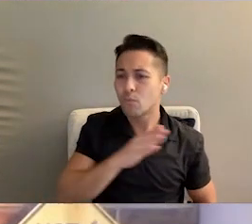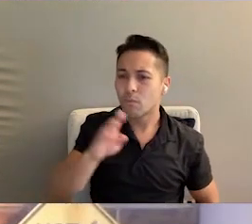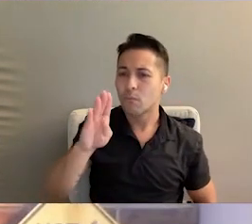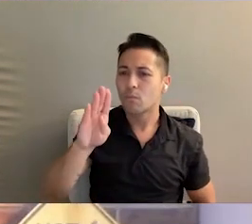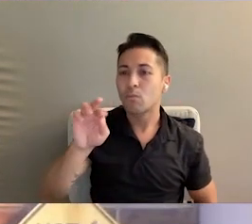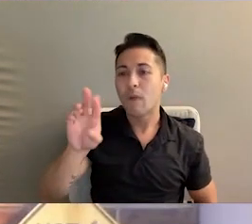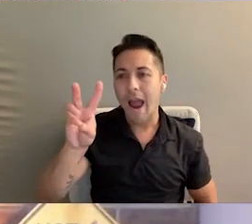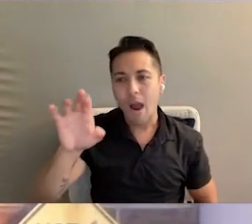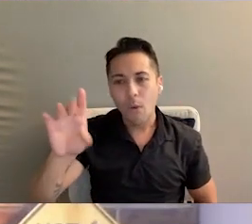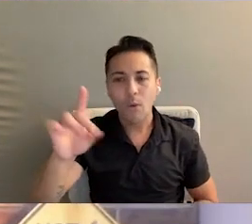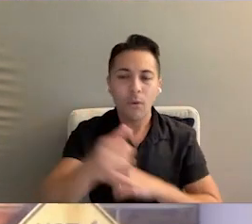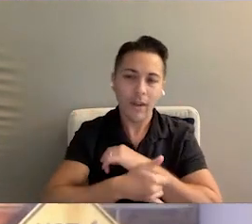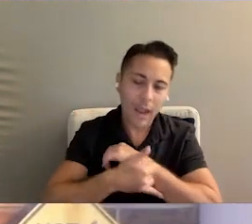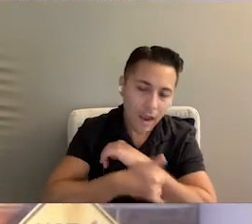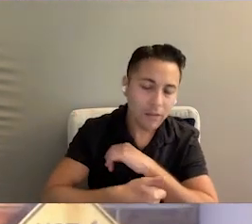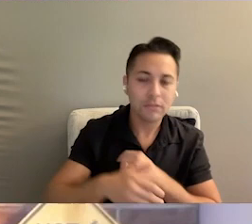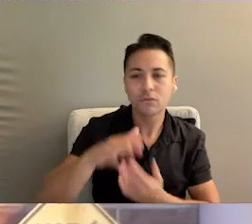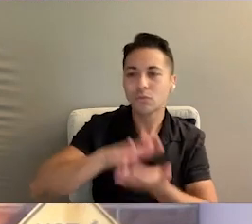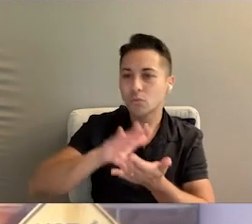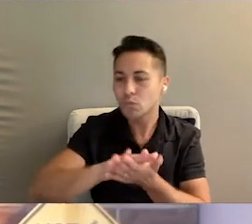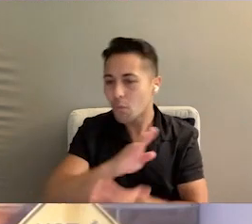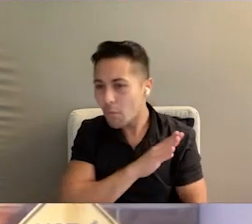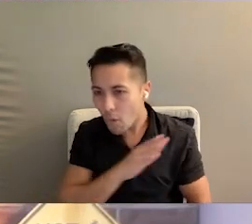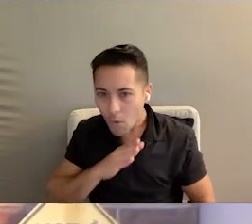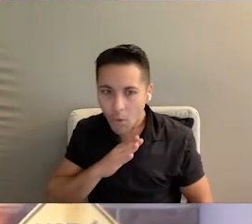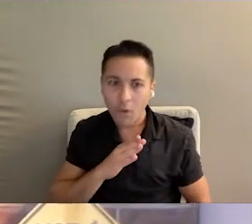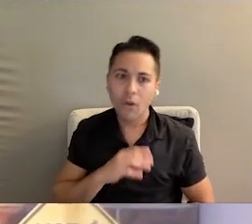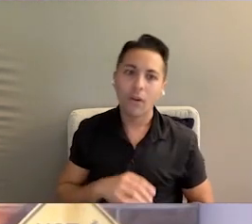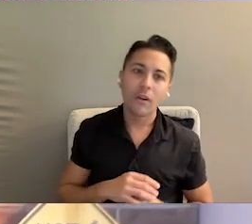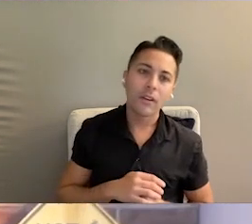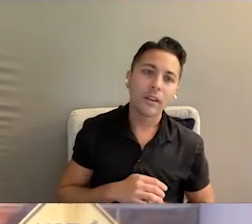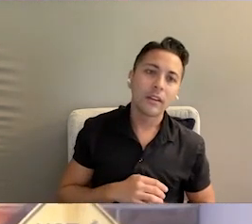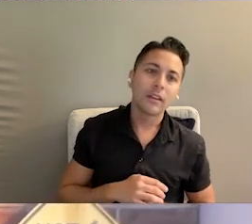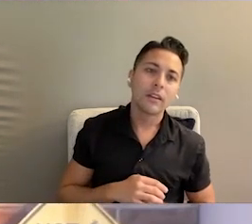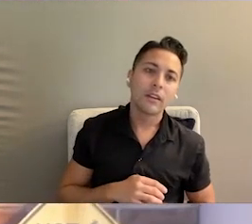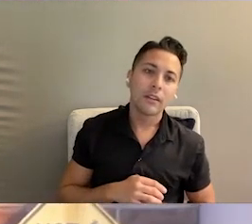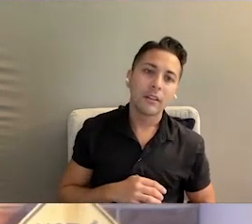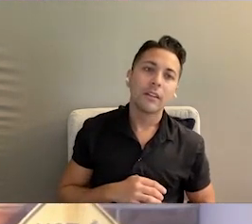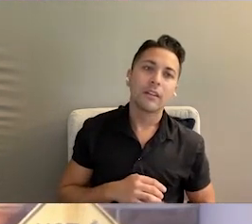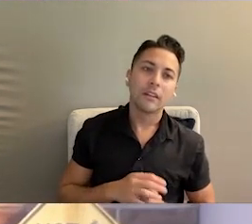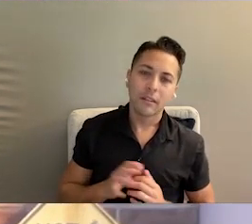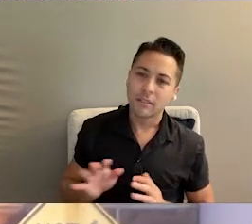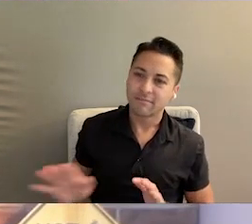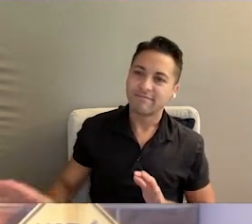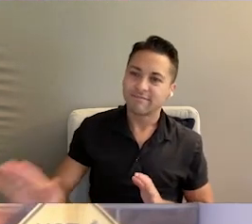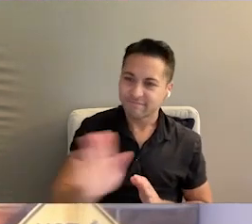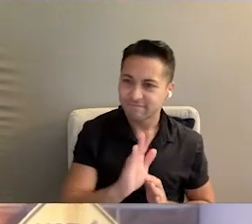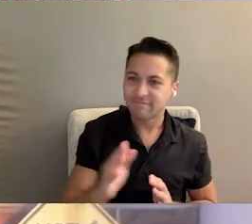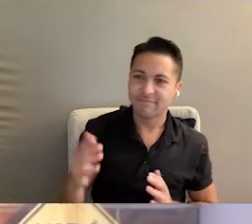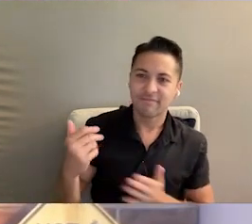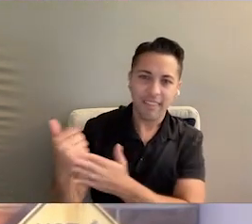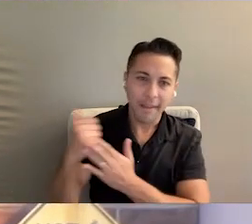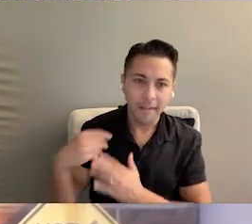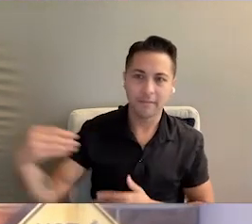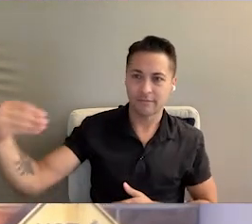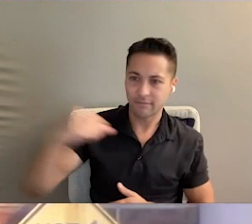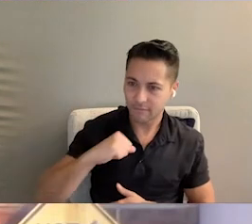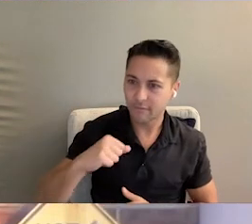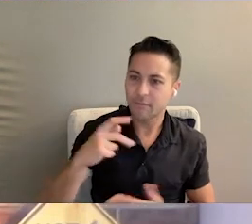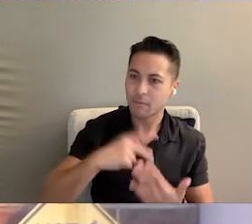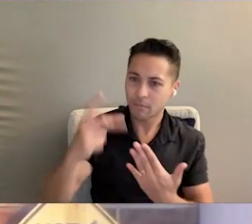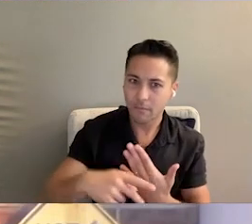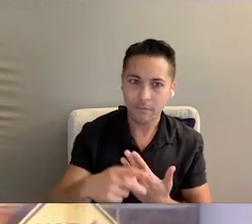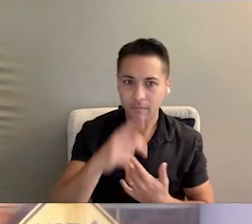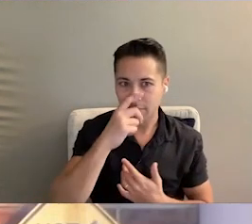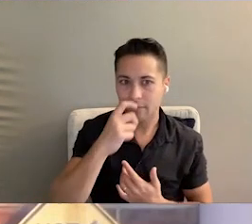United Way, Children's Services Council, School Board of Broward County, to be able to fund all these programs and